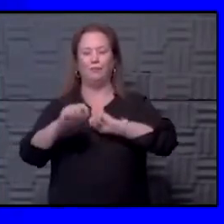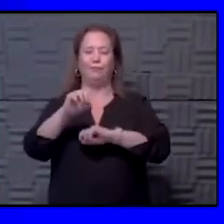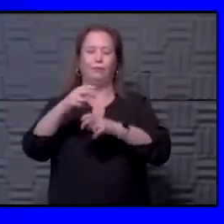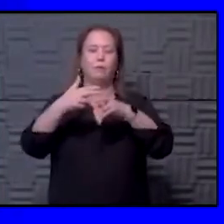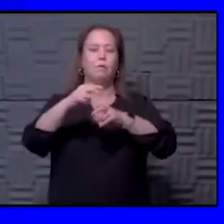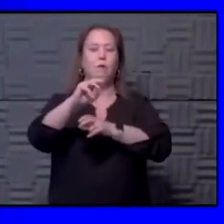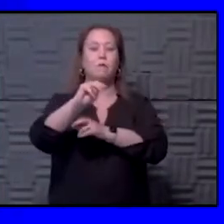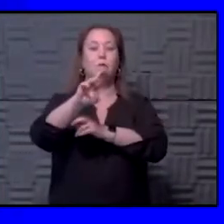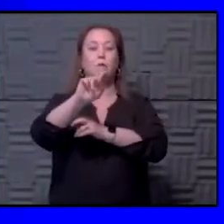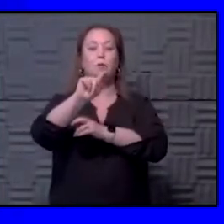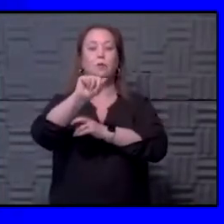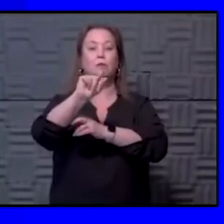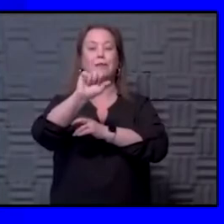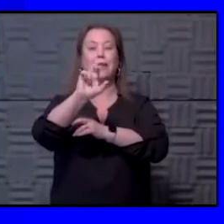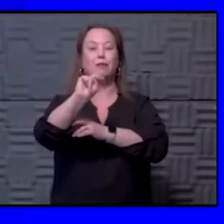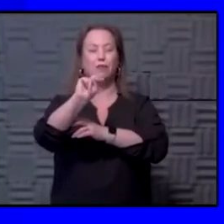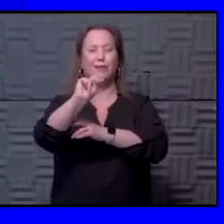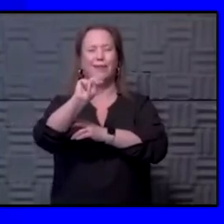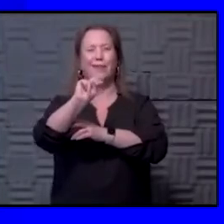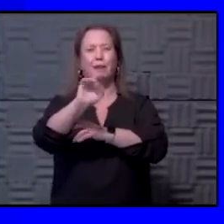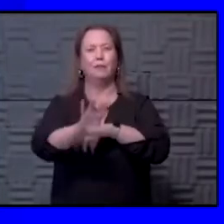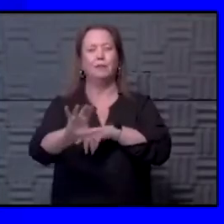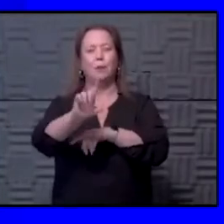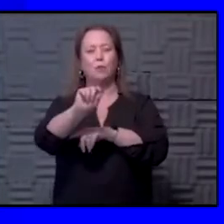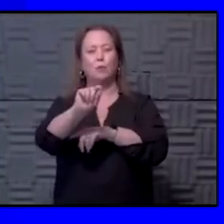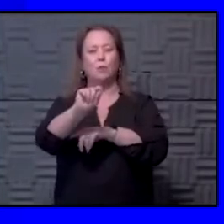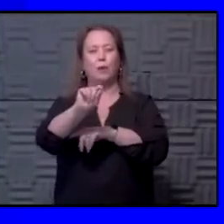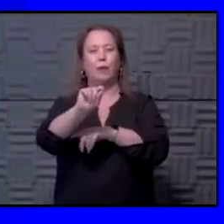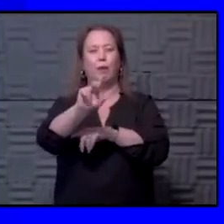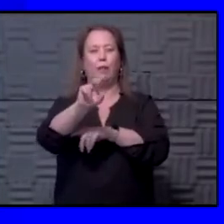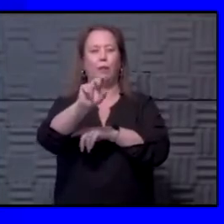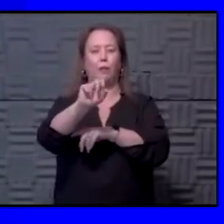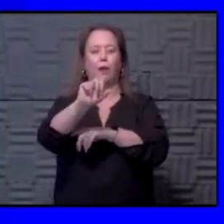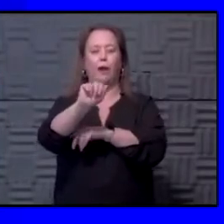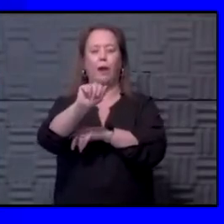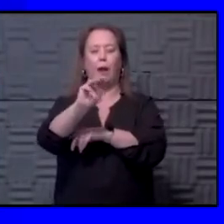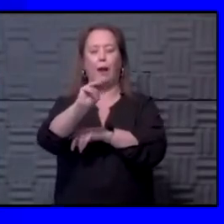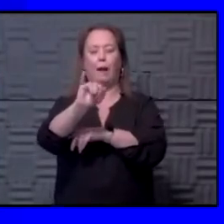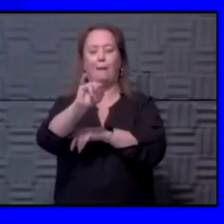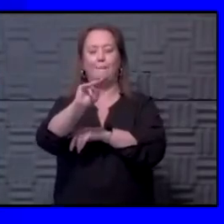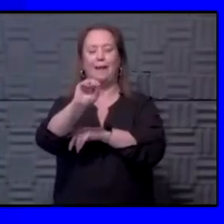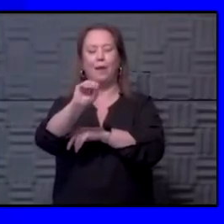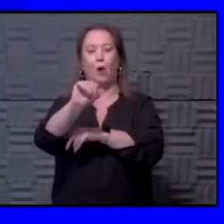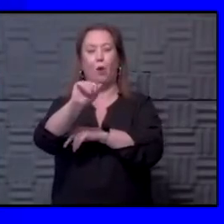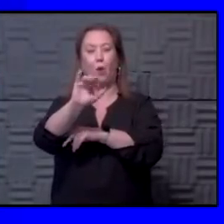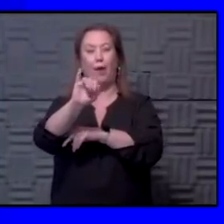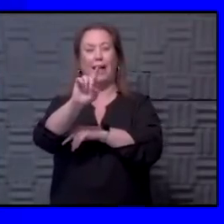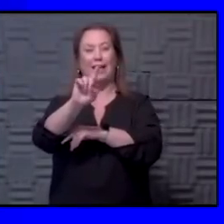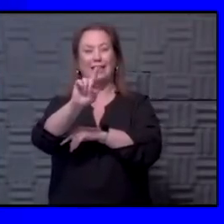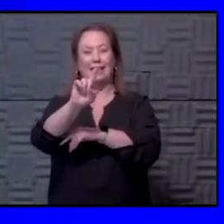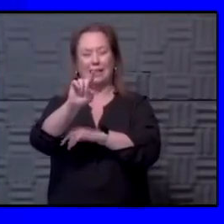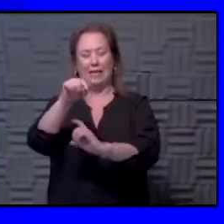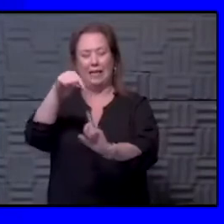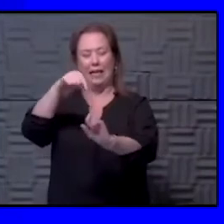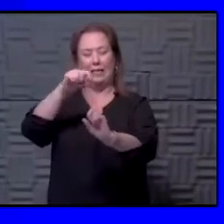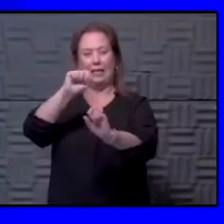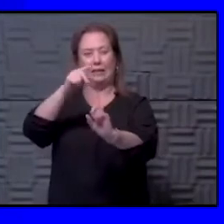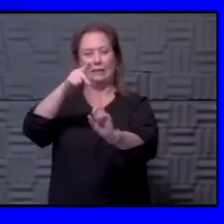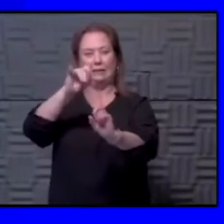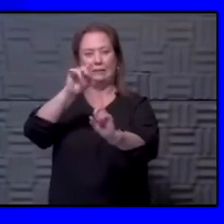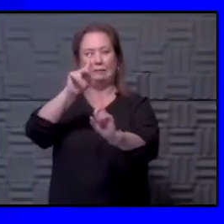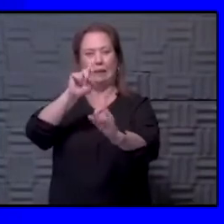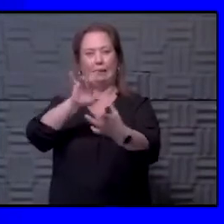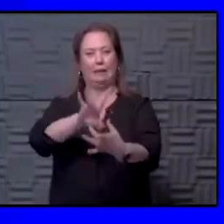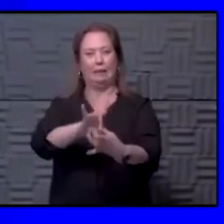probably a 20 or 30 amino acid stretch in that area of the spike that binds to our